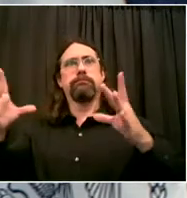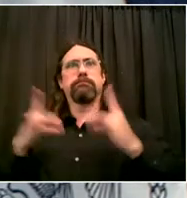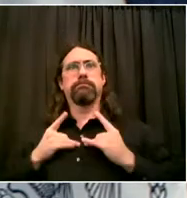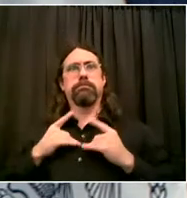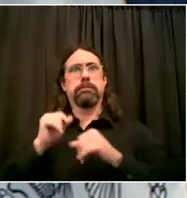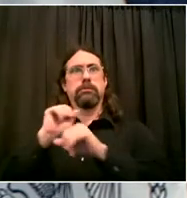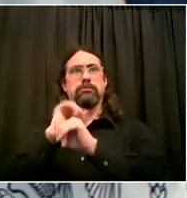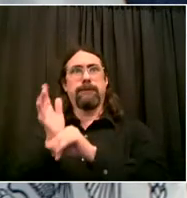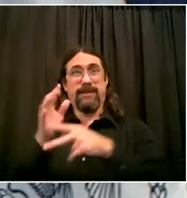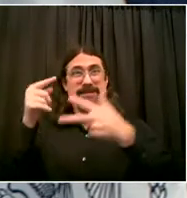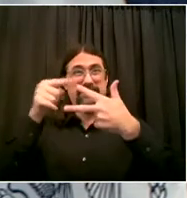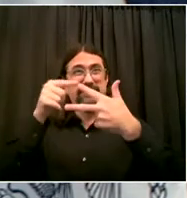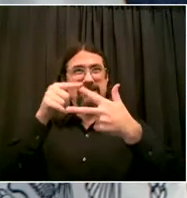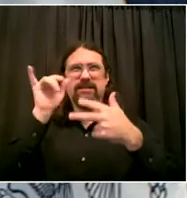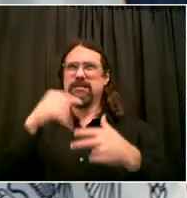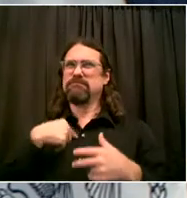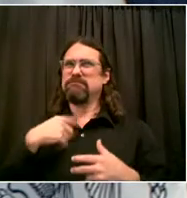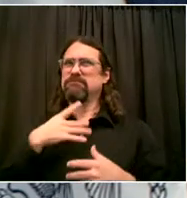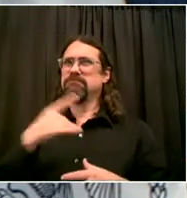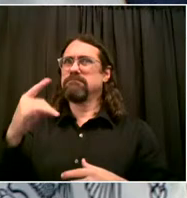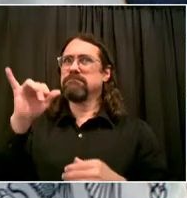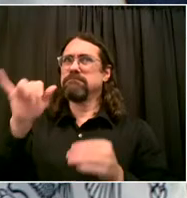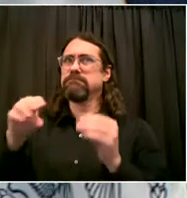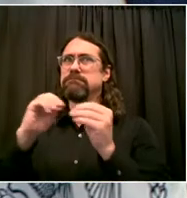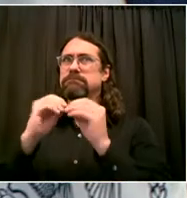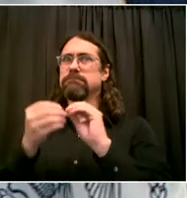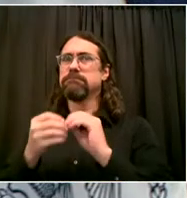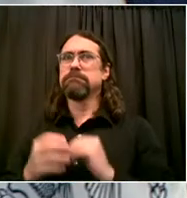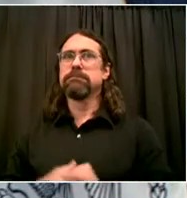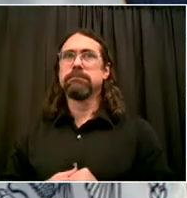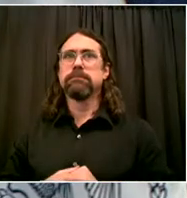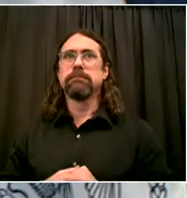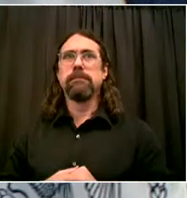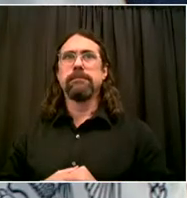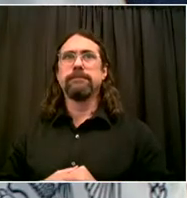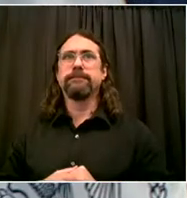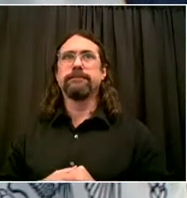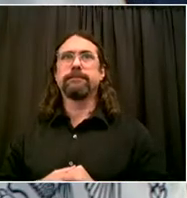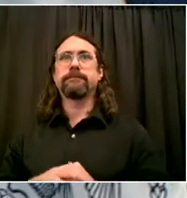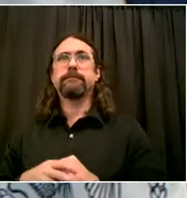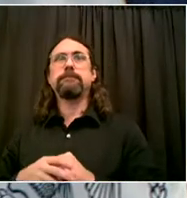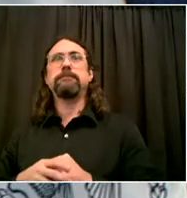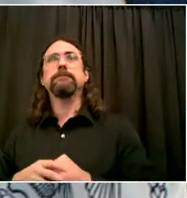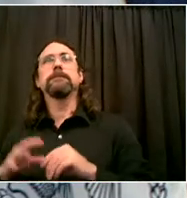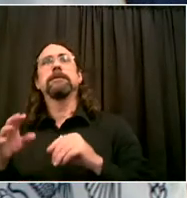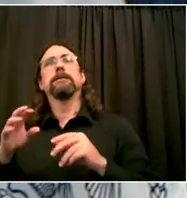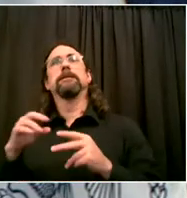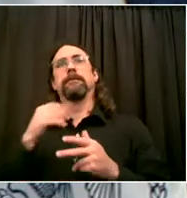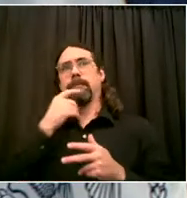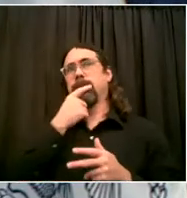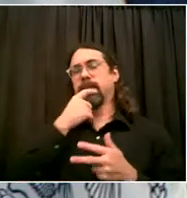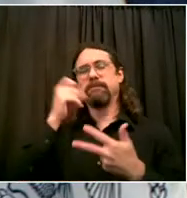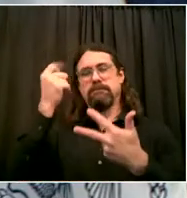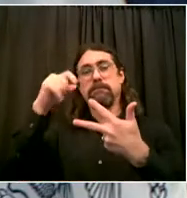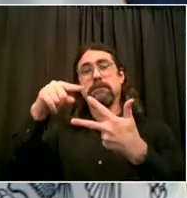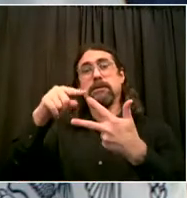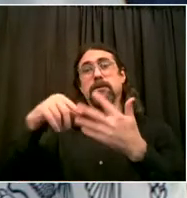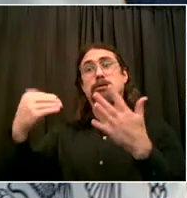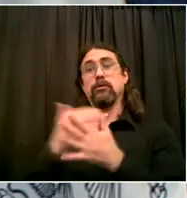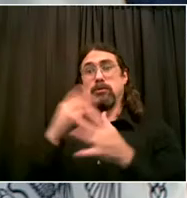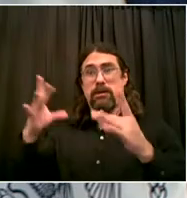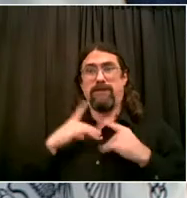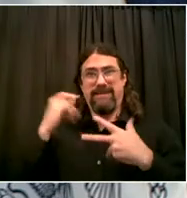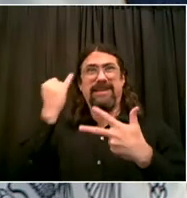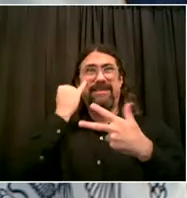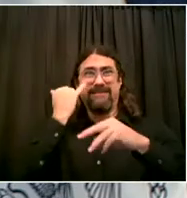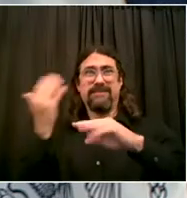number of pure positive cases. If this were happening in concert with the other two indicators, we would be very